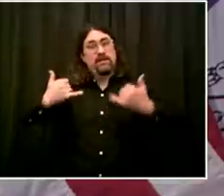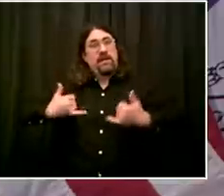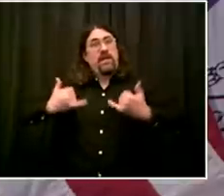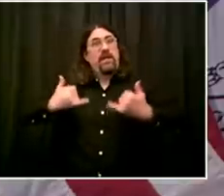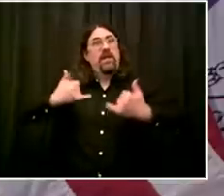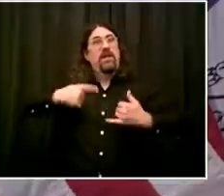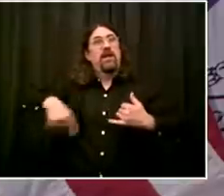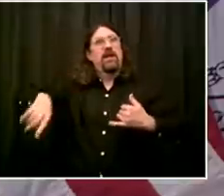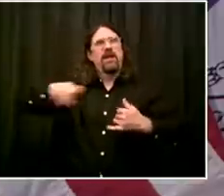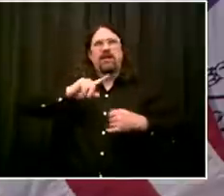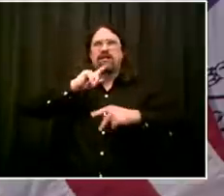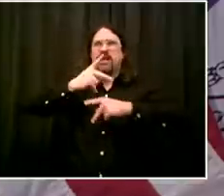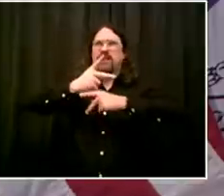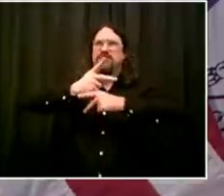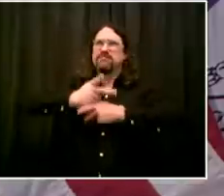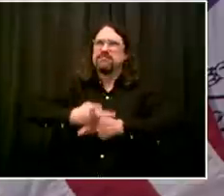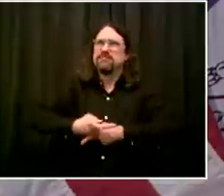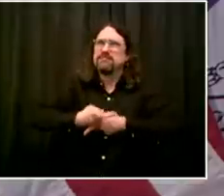the issue.